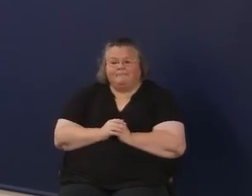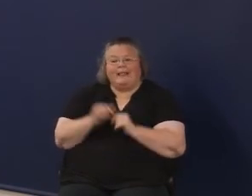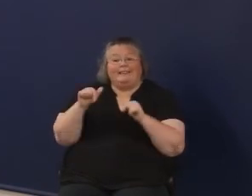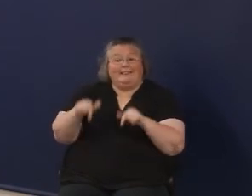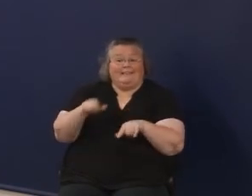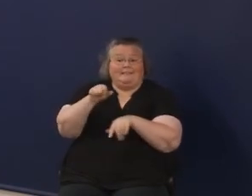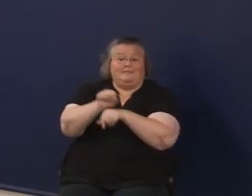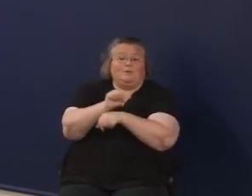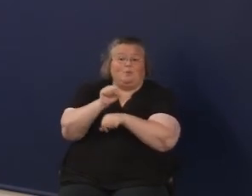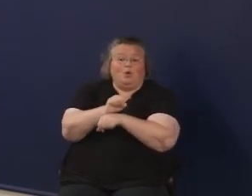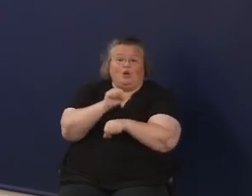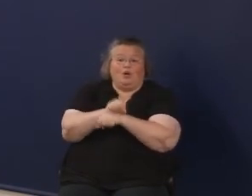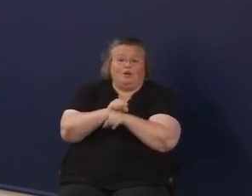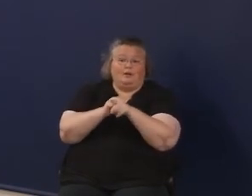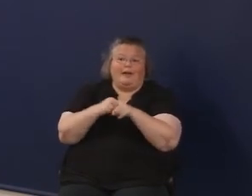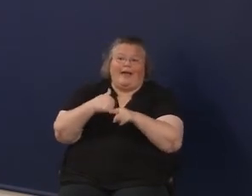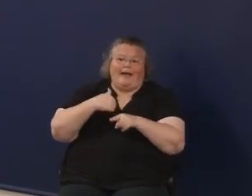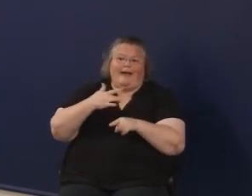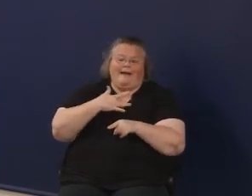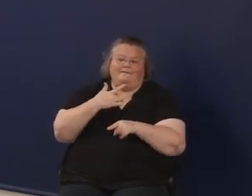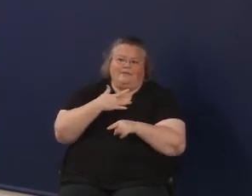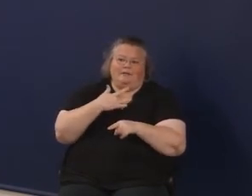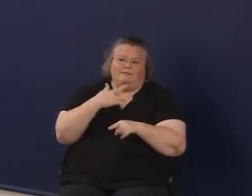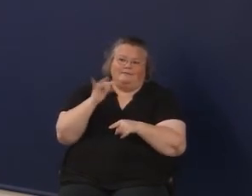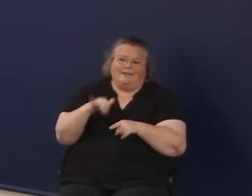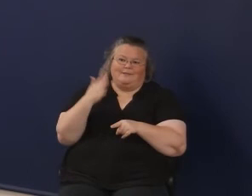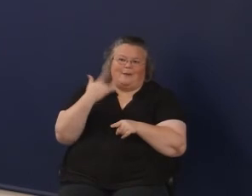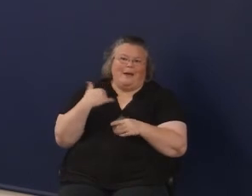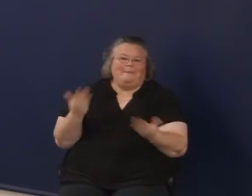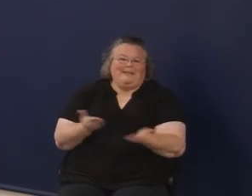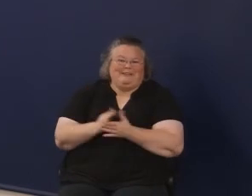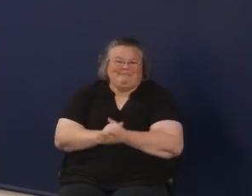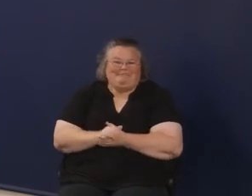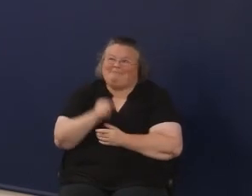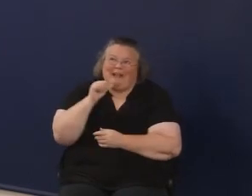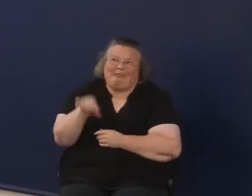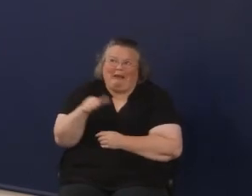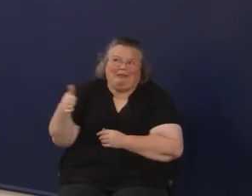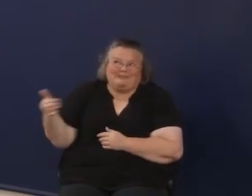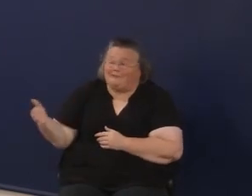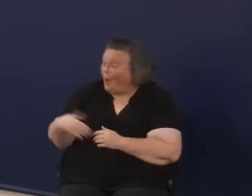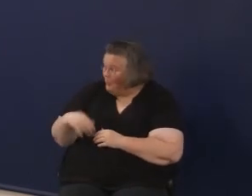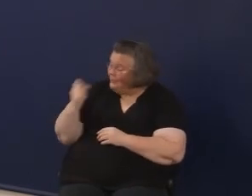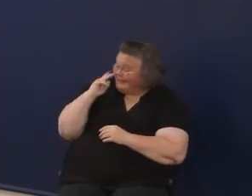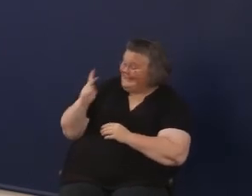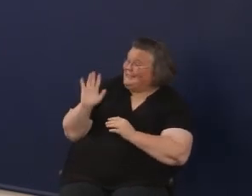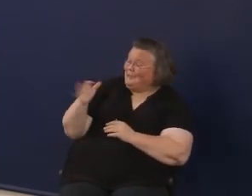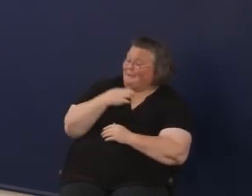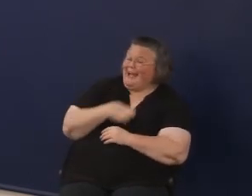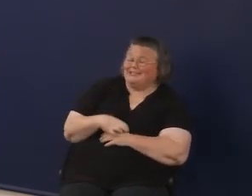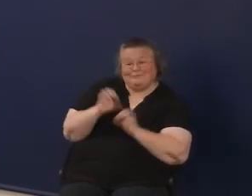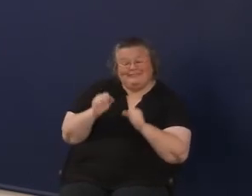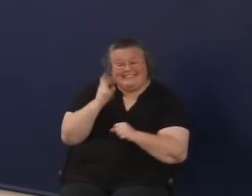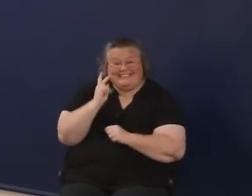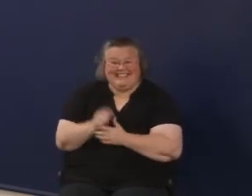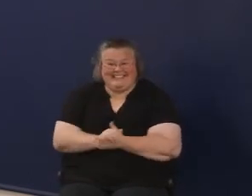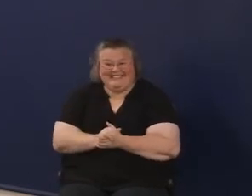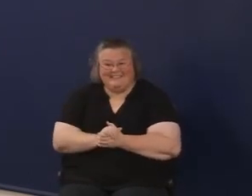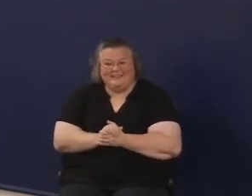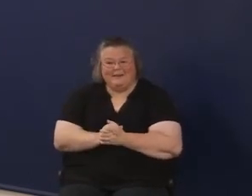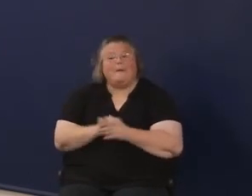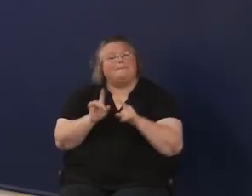this is the work that I feel that, why I'm here. It's not all the other stuff. We can see them on a passion for it. Well, it's because